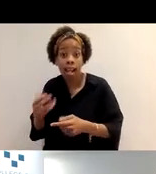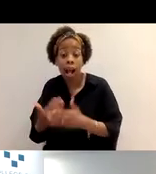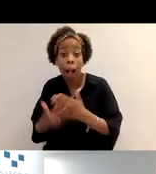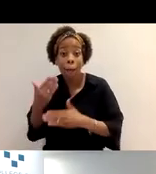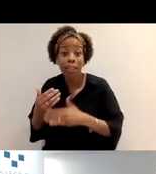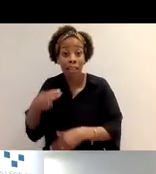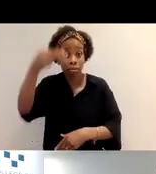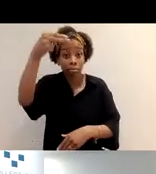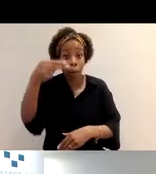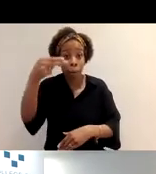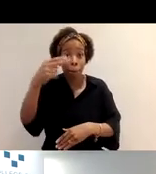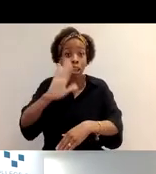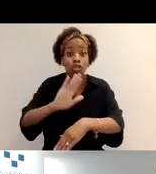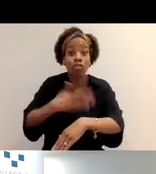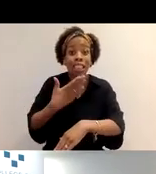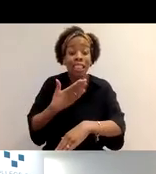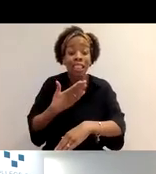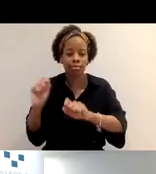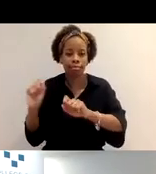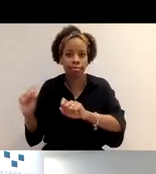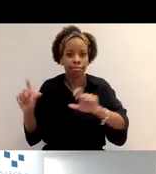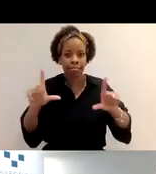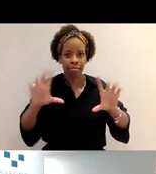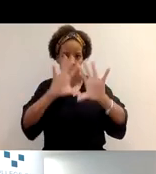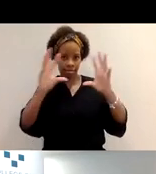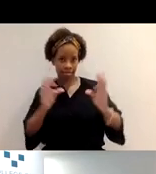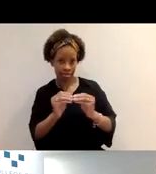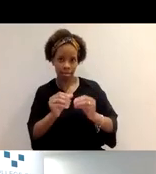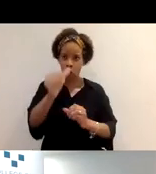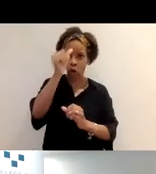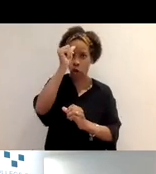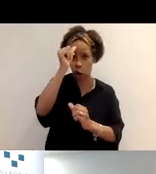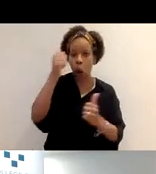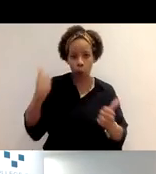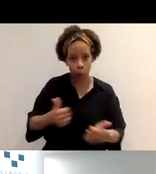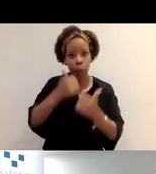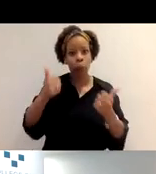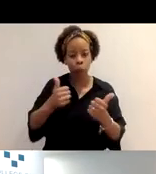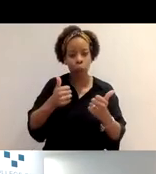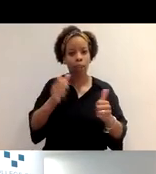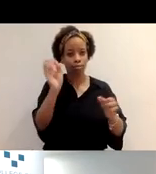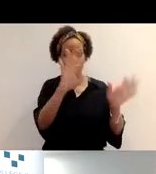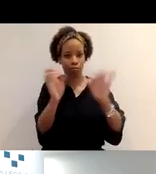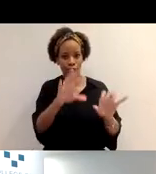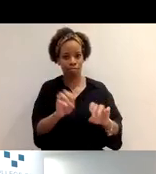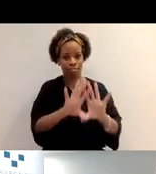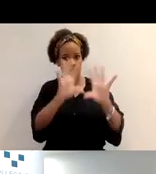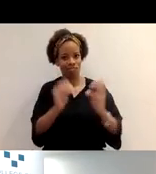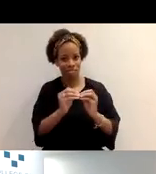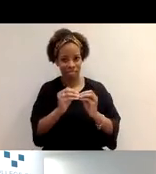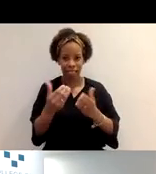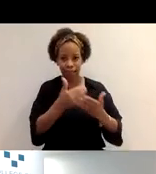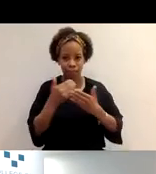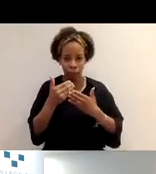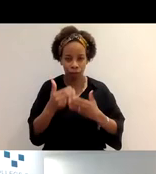You'll get, if I put a little bit of text in, you'll again get that green banner there to say that it has been saved.